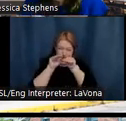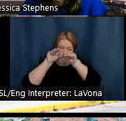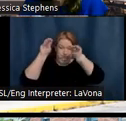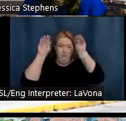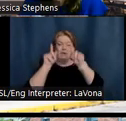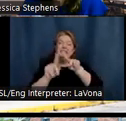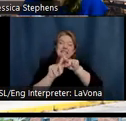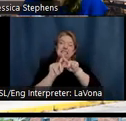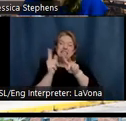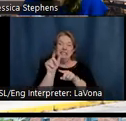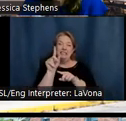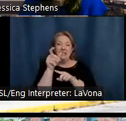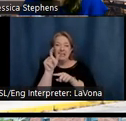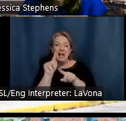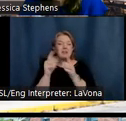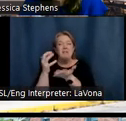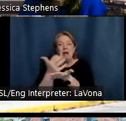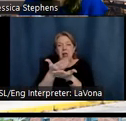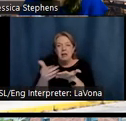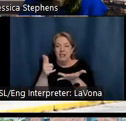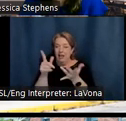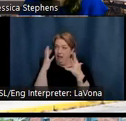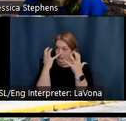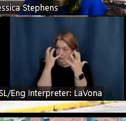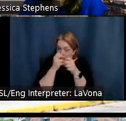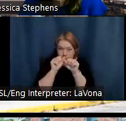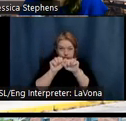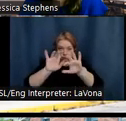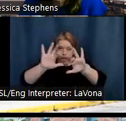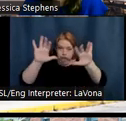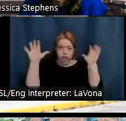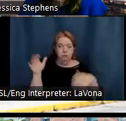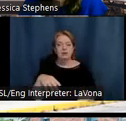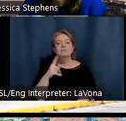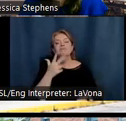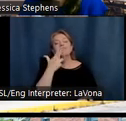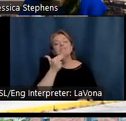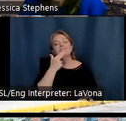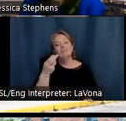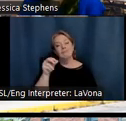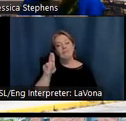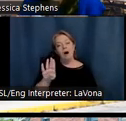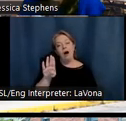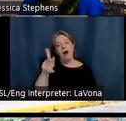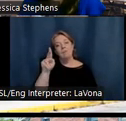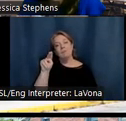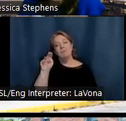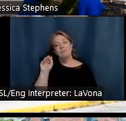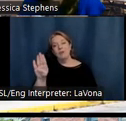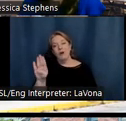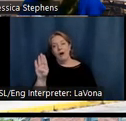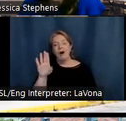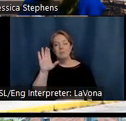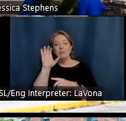gadgets of all types for the choosing. The quaint hobnob cafe with his historic clock across